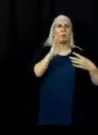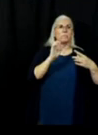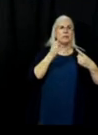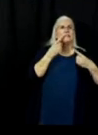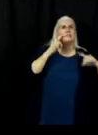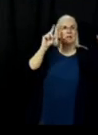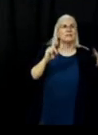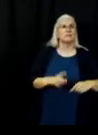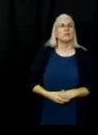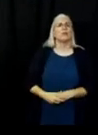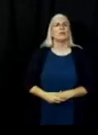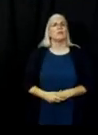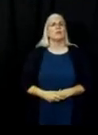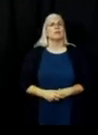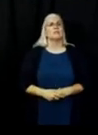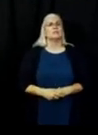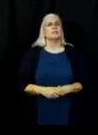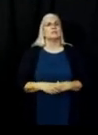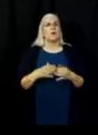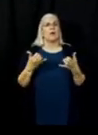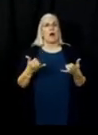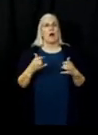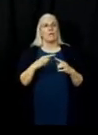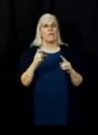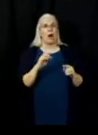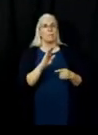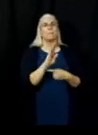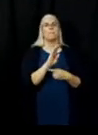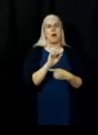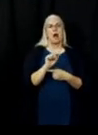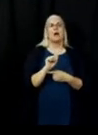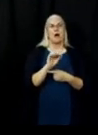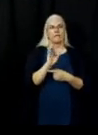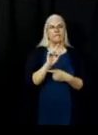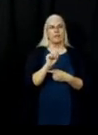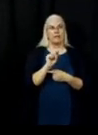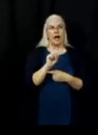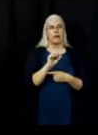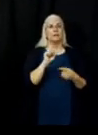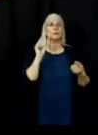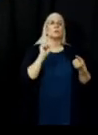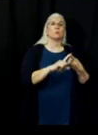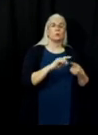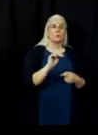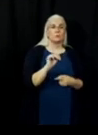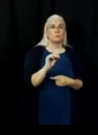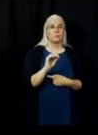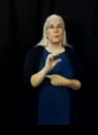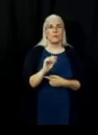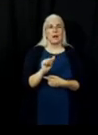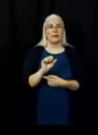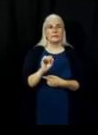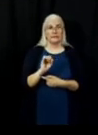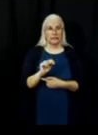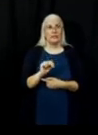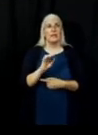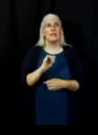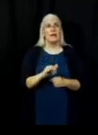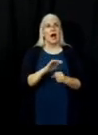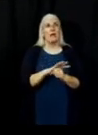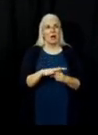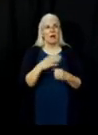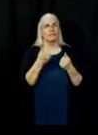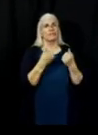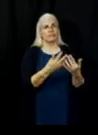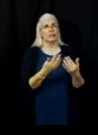Okay, so coming down from Bella Flats down into Moccasin and the Highway 89 corridor, that piece of line was burned last night, and it continues